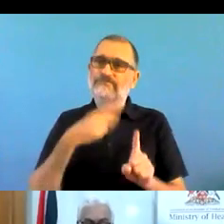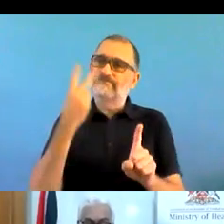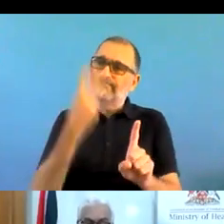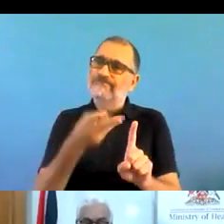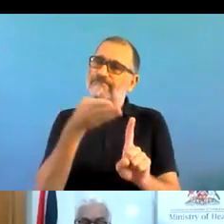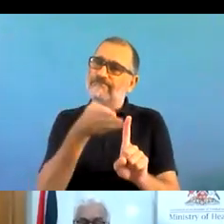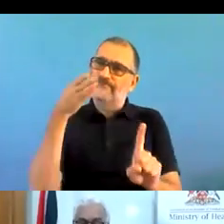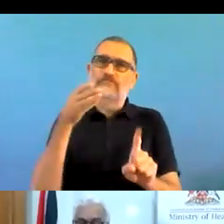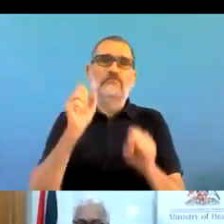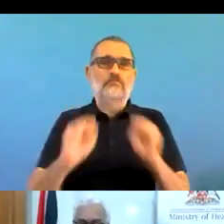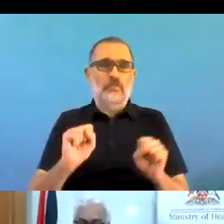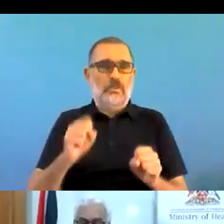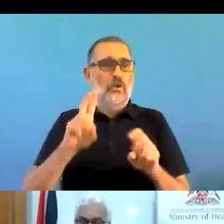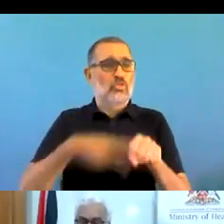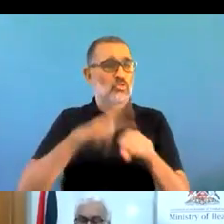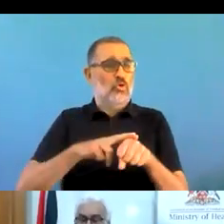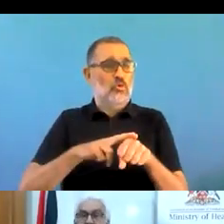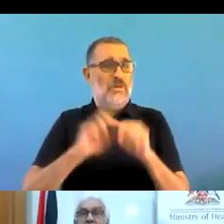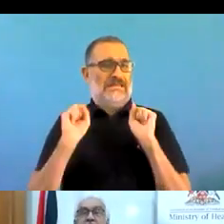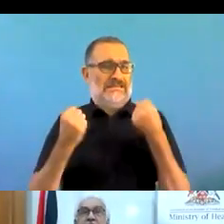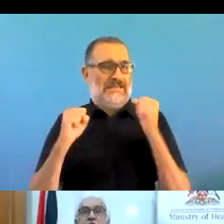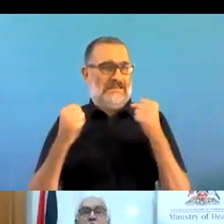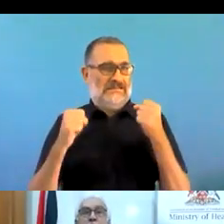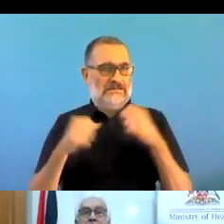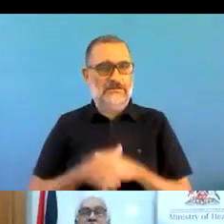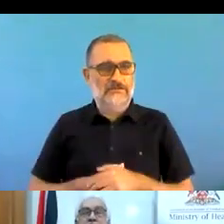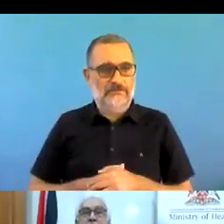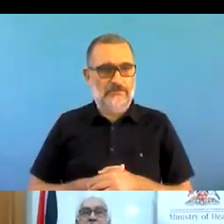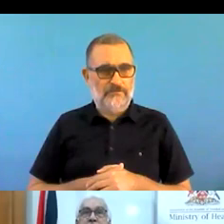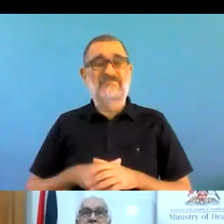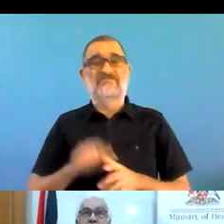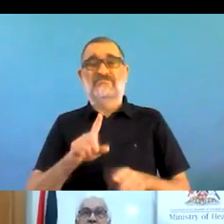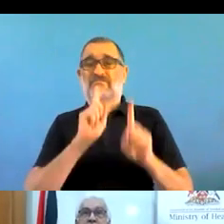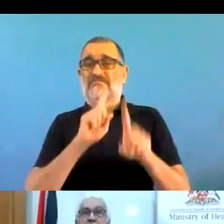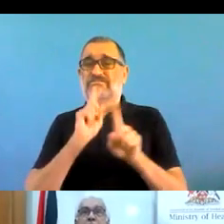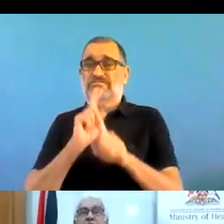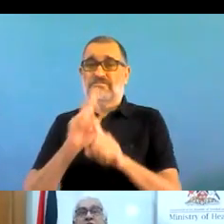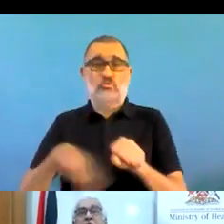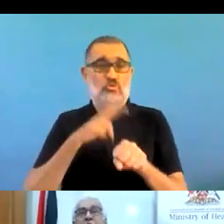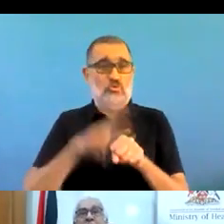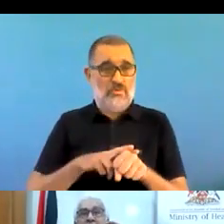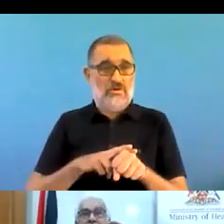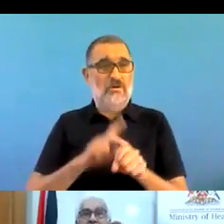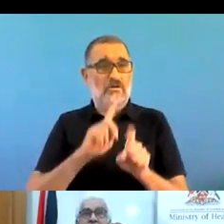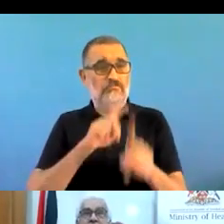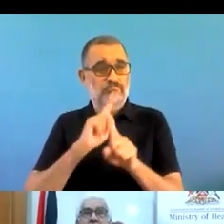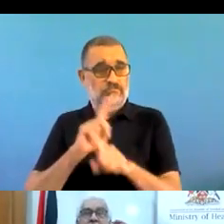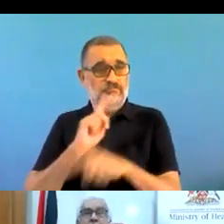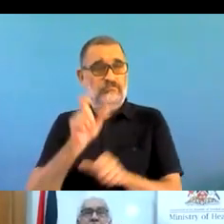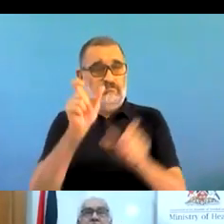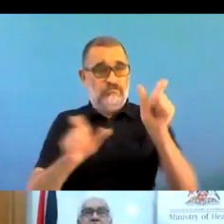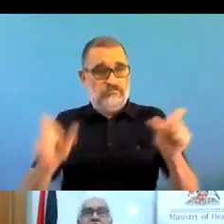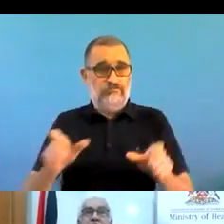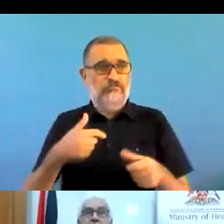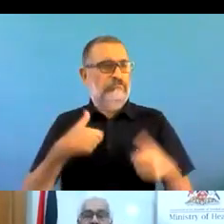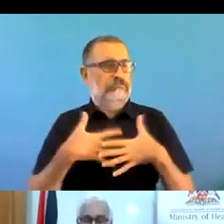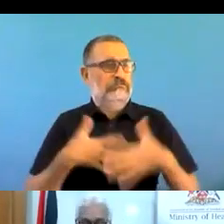increased psychological and emotional stress. These are normal responses to stress, but it is now heightened and